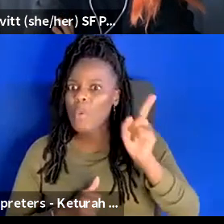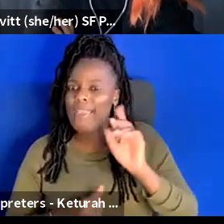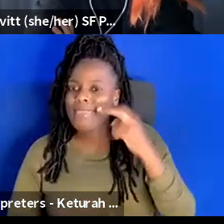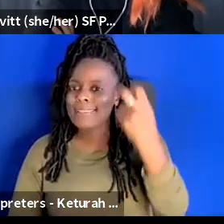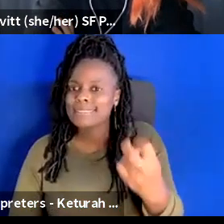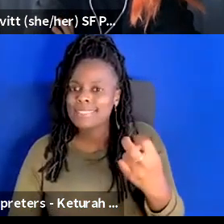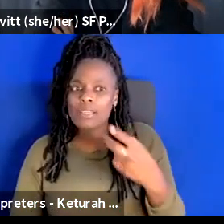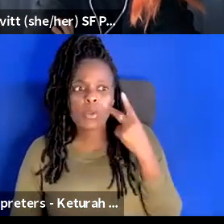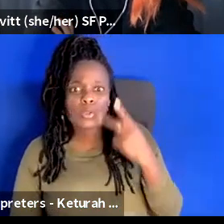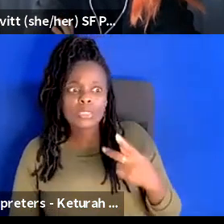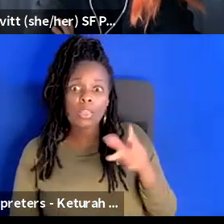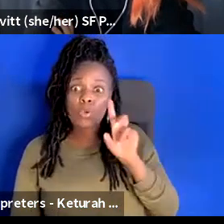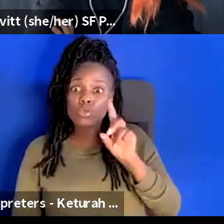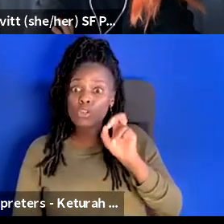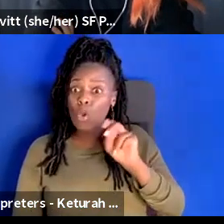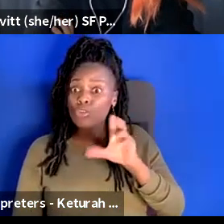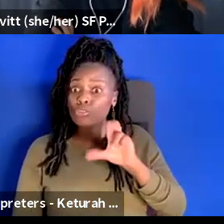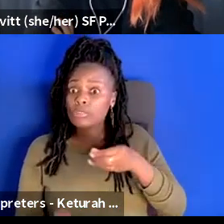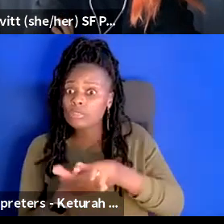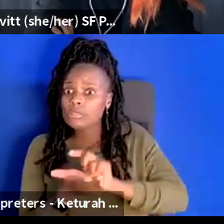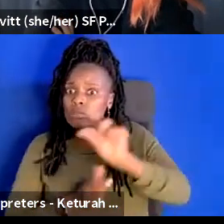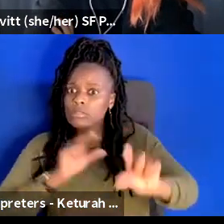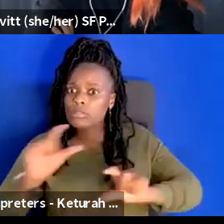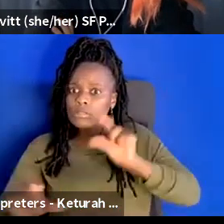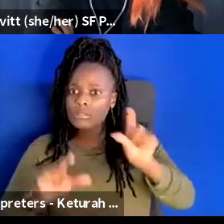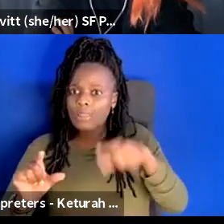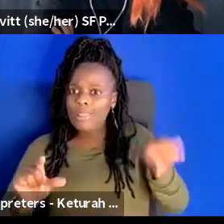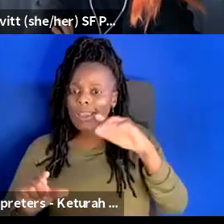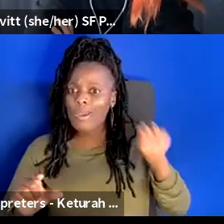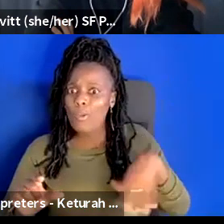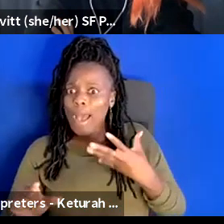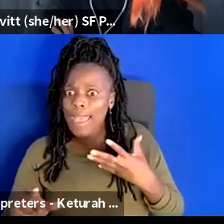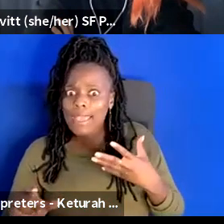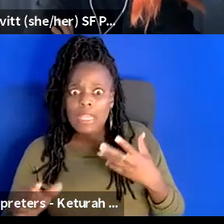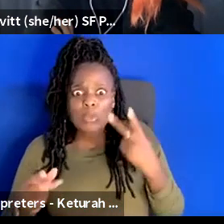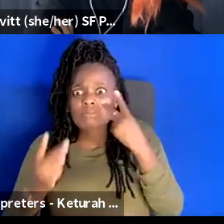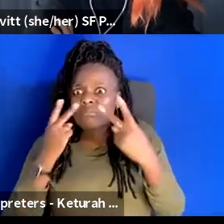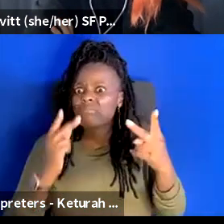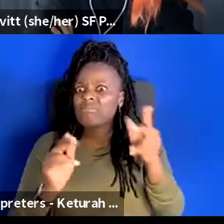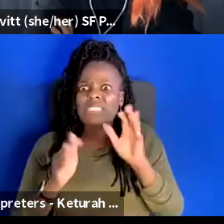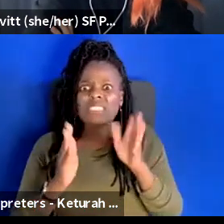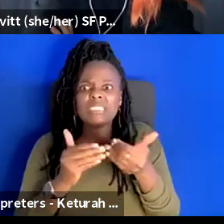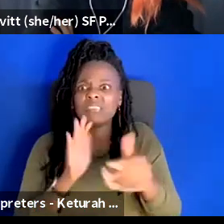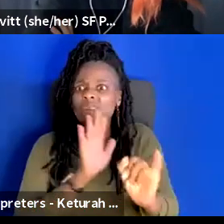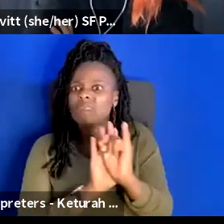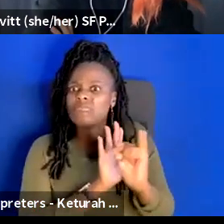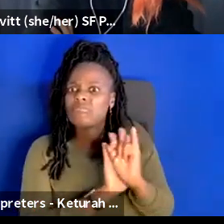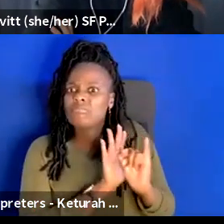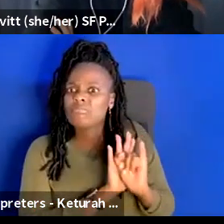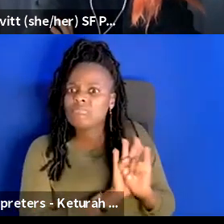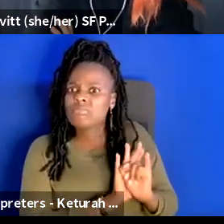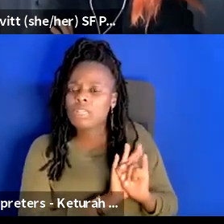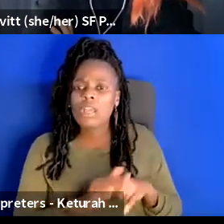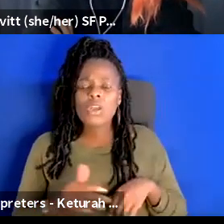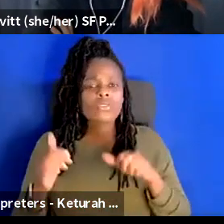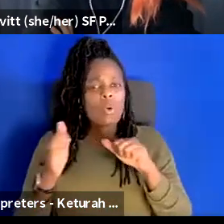lot of these stages and they're brown brown brown delicious so how do we how are we compromising in here what what are things that you've